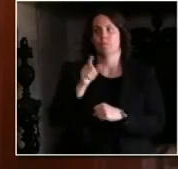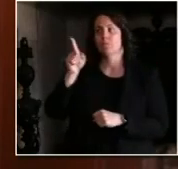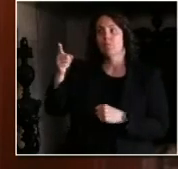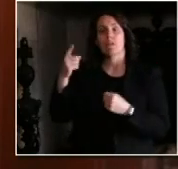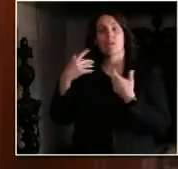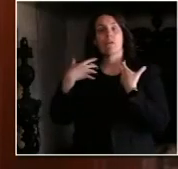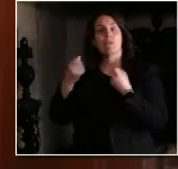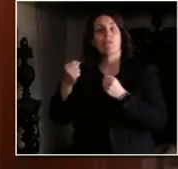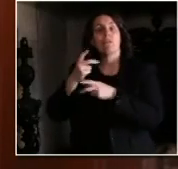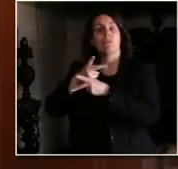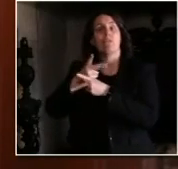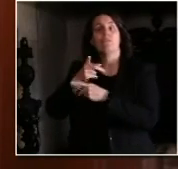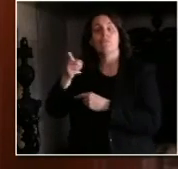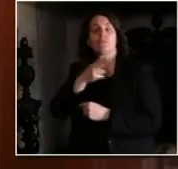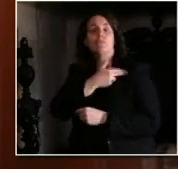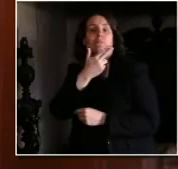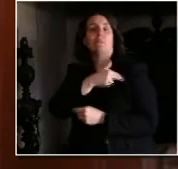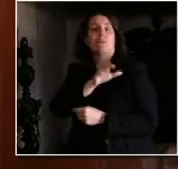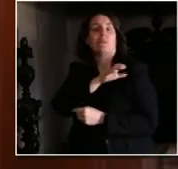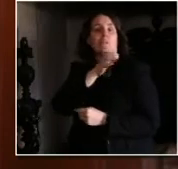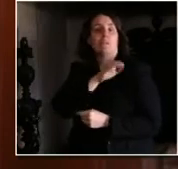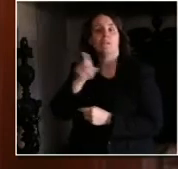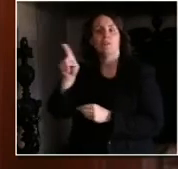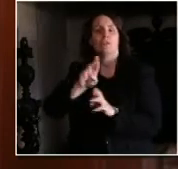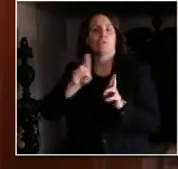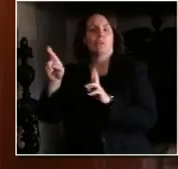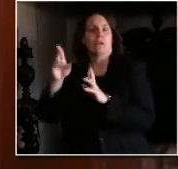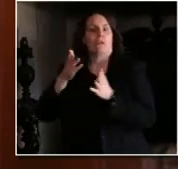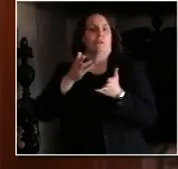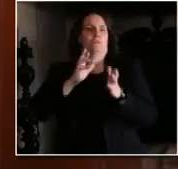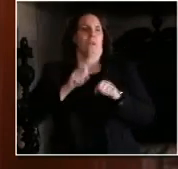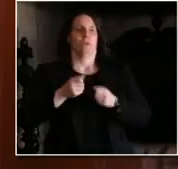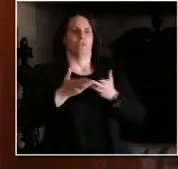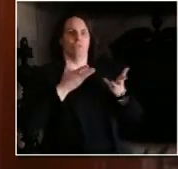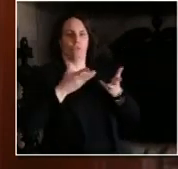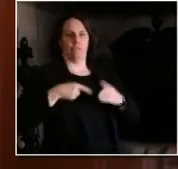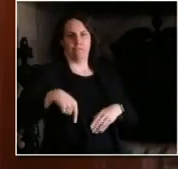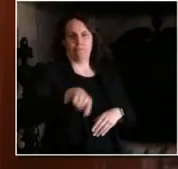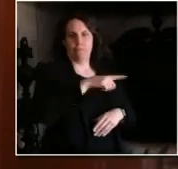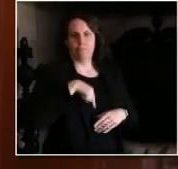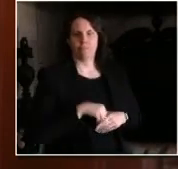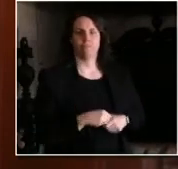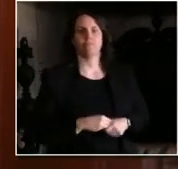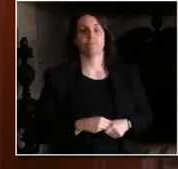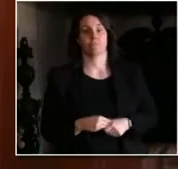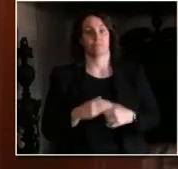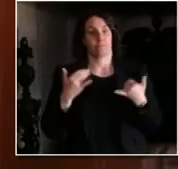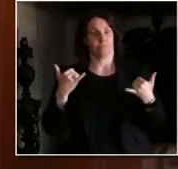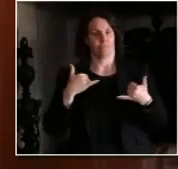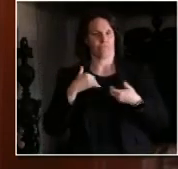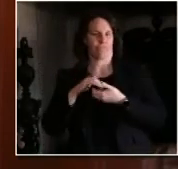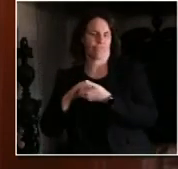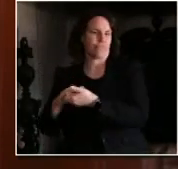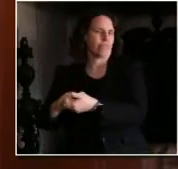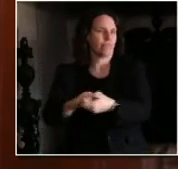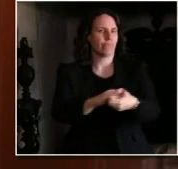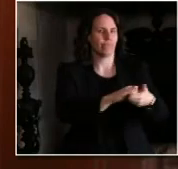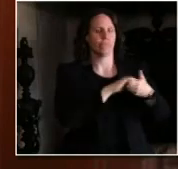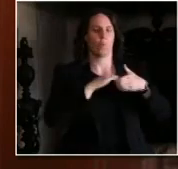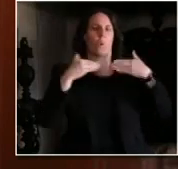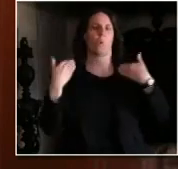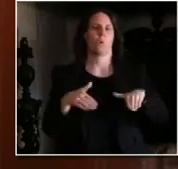I've sat all hands on deck, meant you too. And by golly, folks, you delivered. From businesses like La